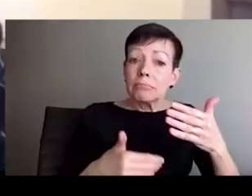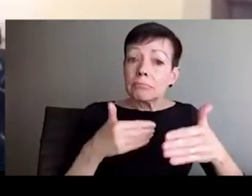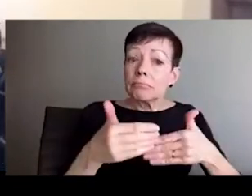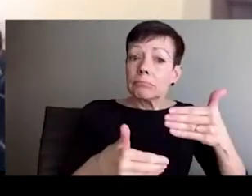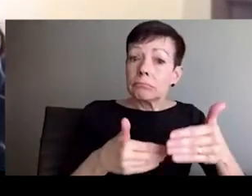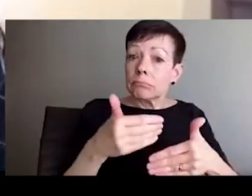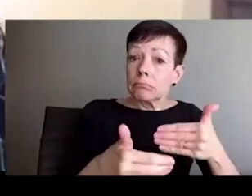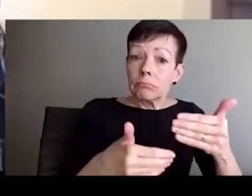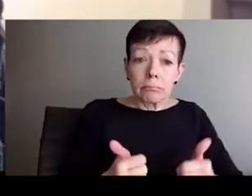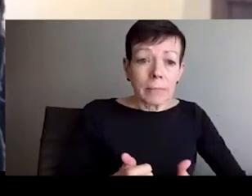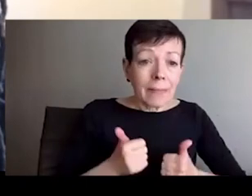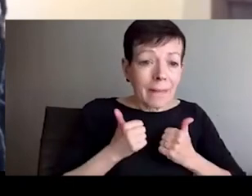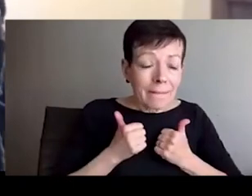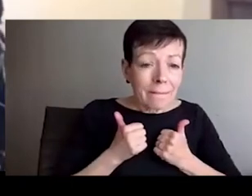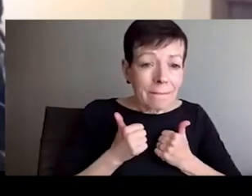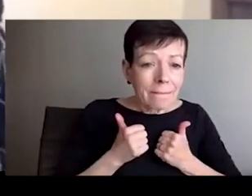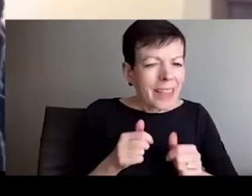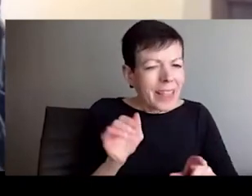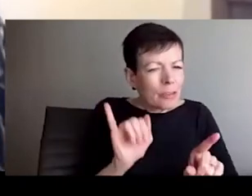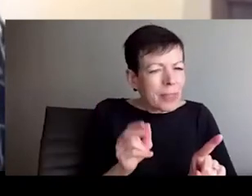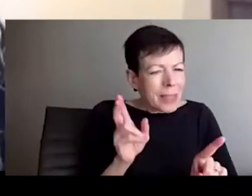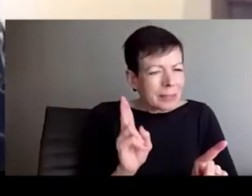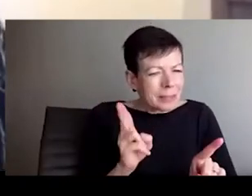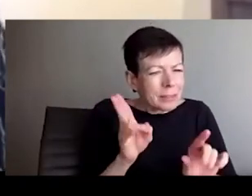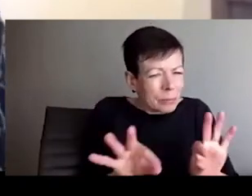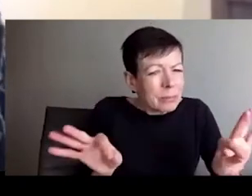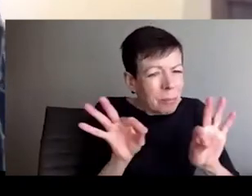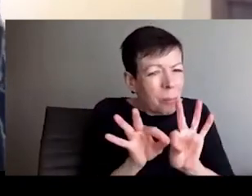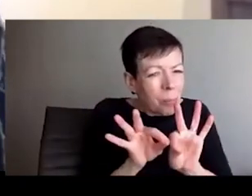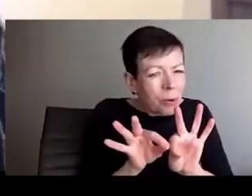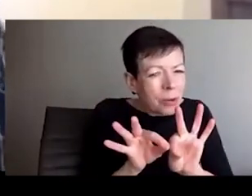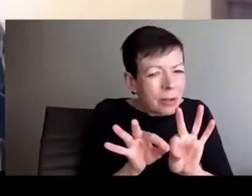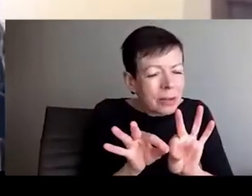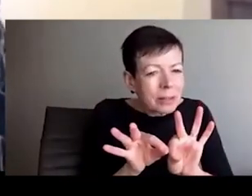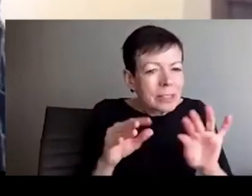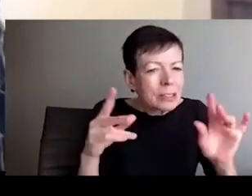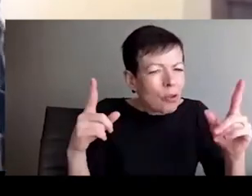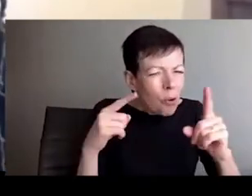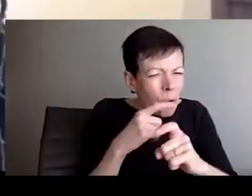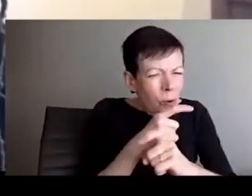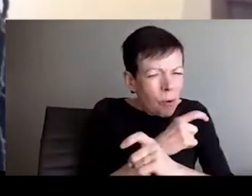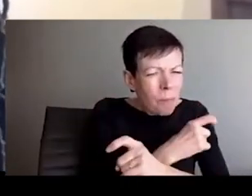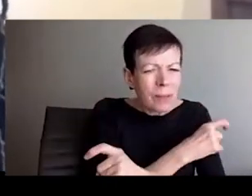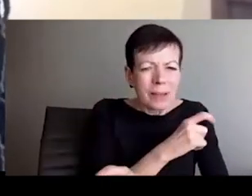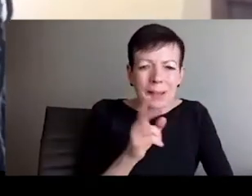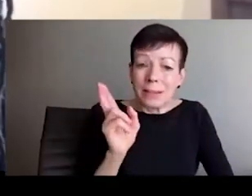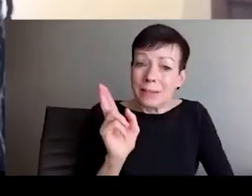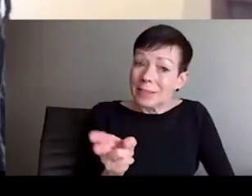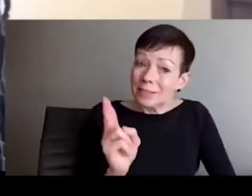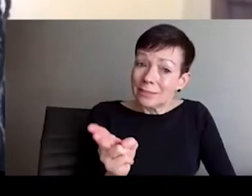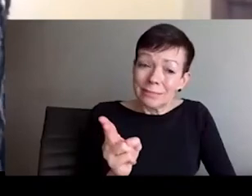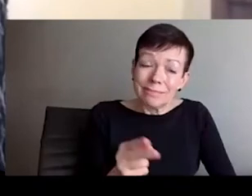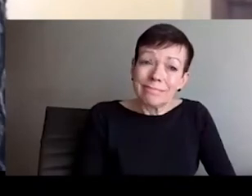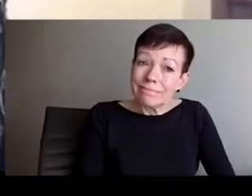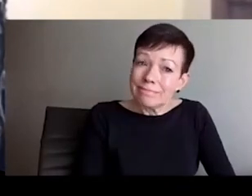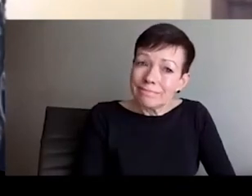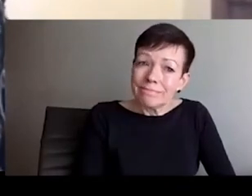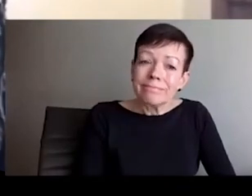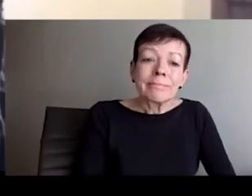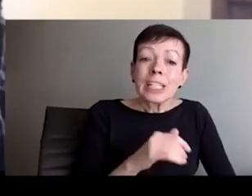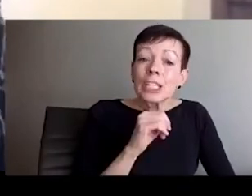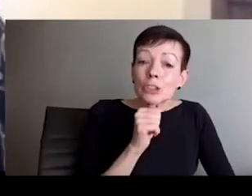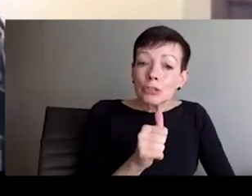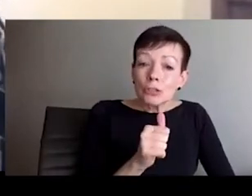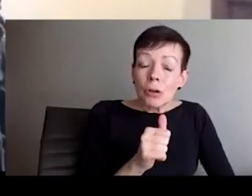in the Washington Post detailing this history. And that history is really important, too, because yes, for many, many years, the